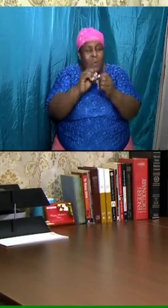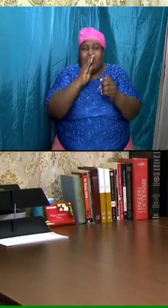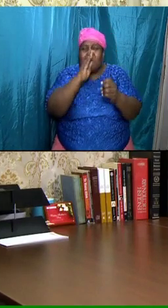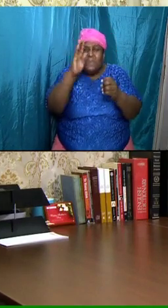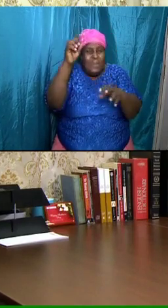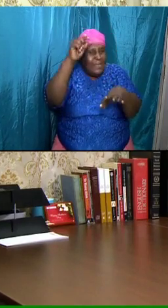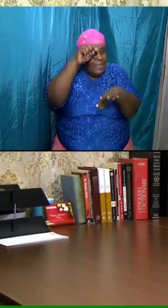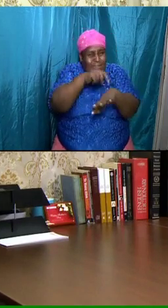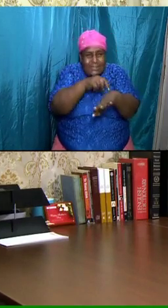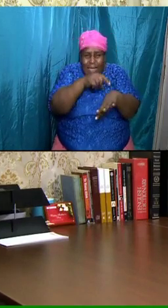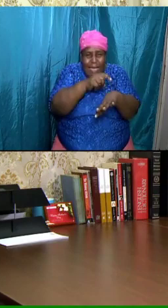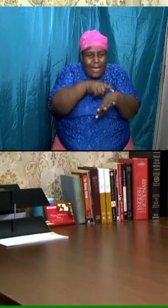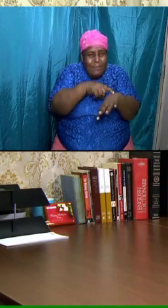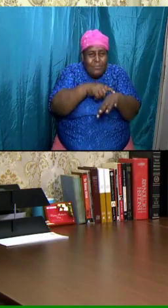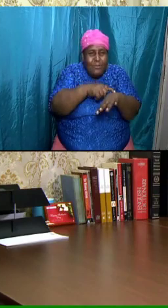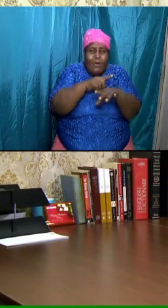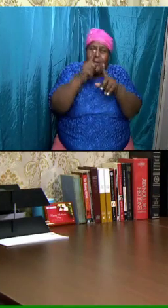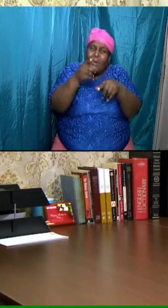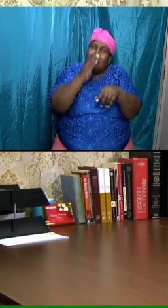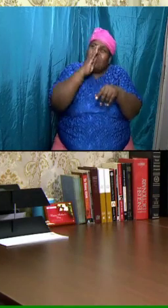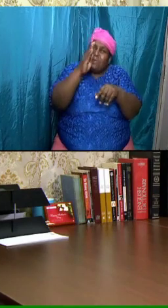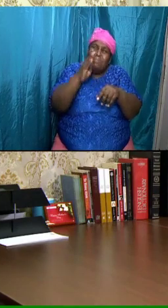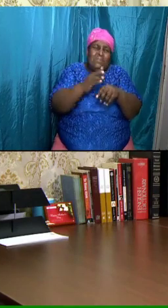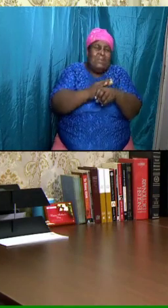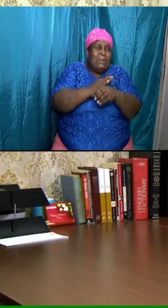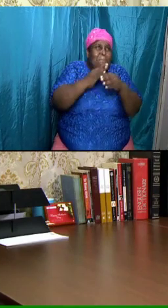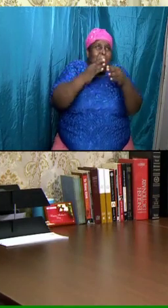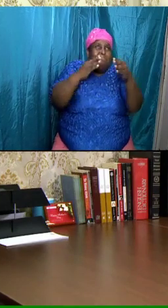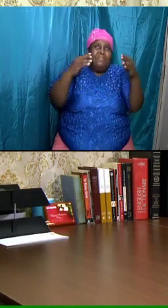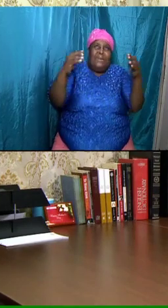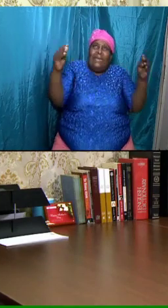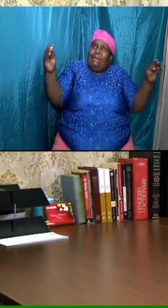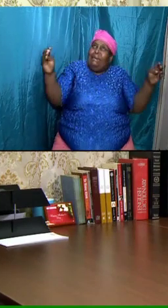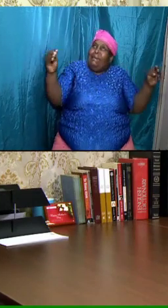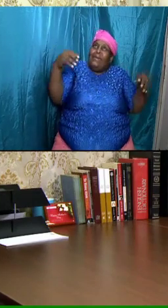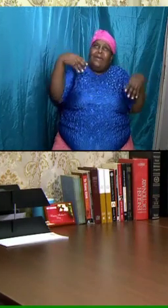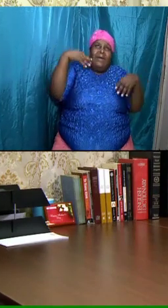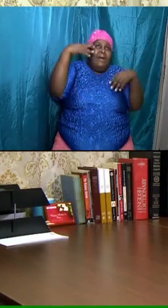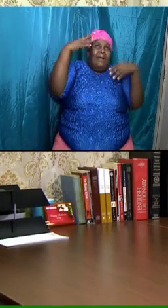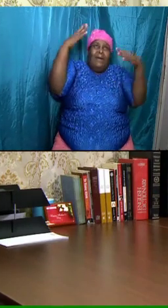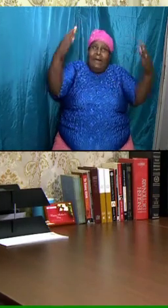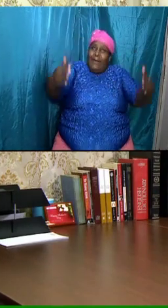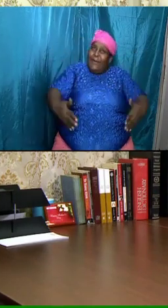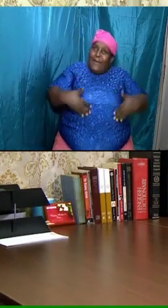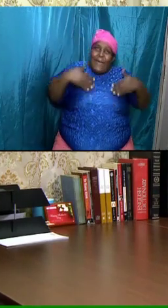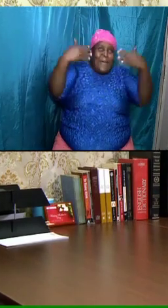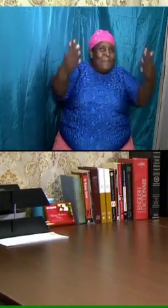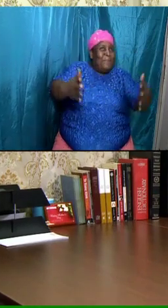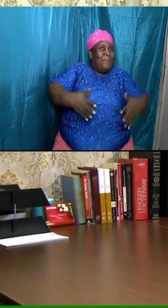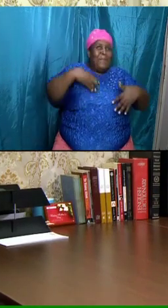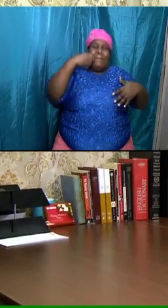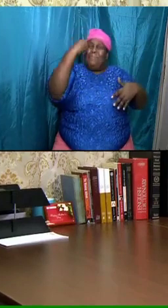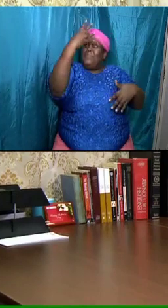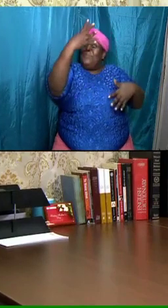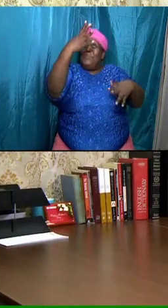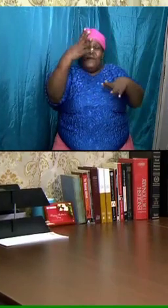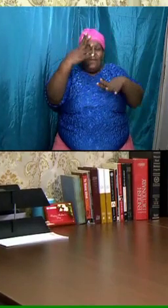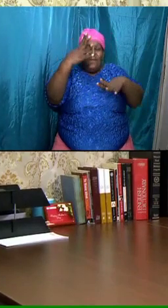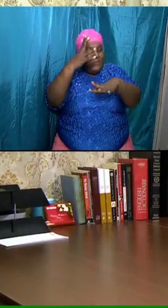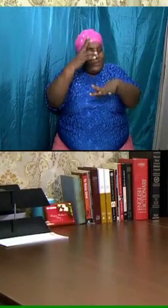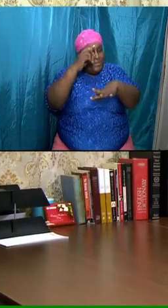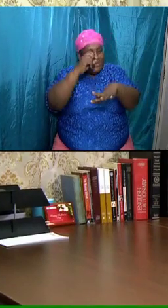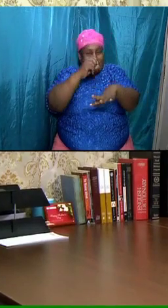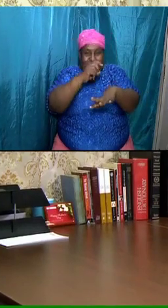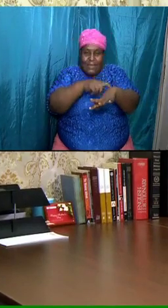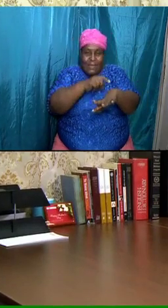time it is going to be a massive time it is going to be a beautiful occasion and the